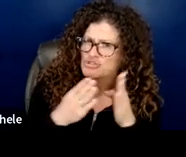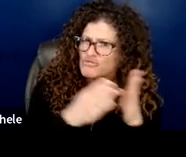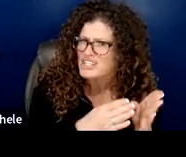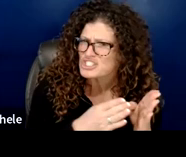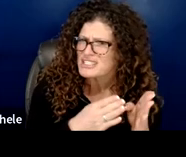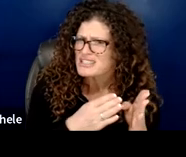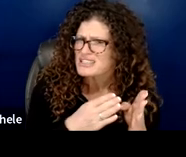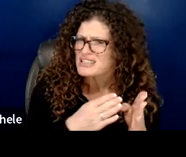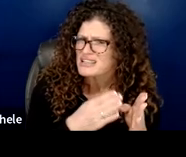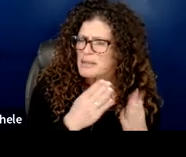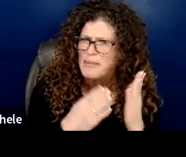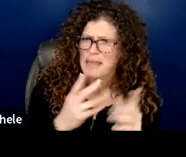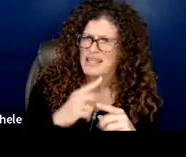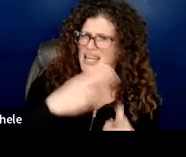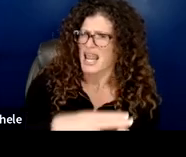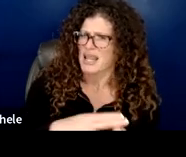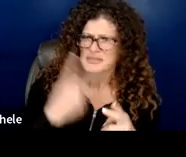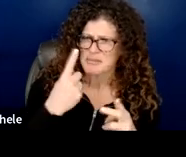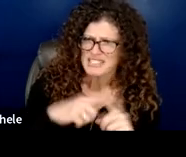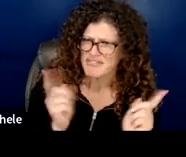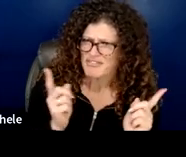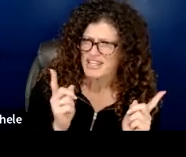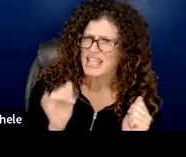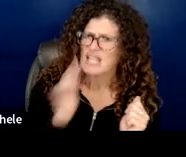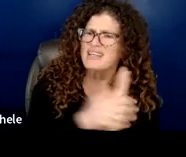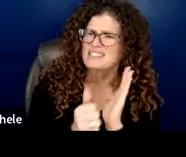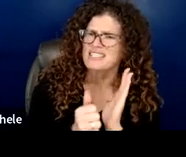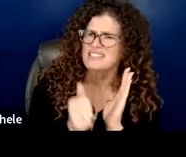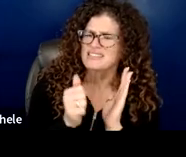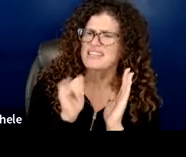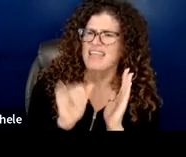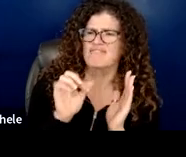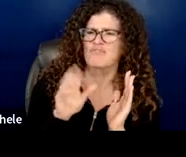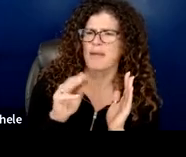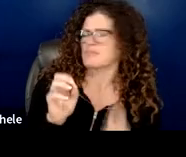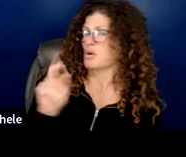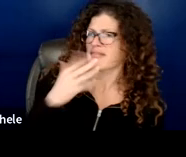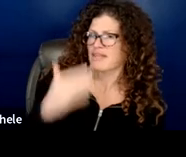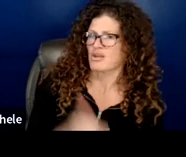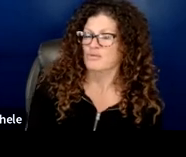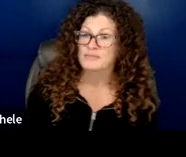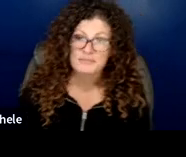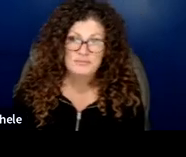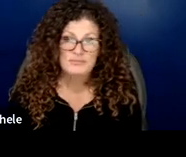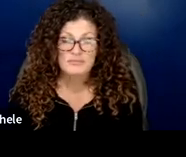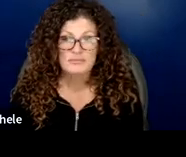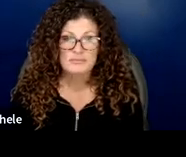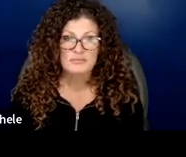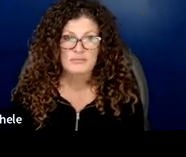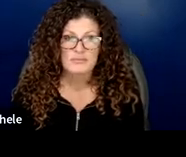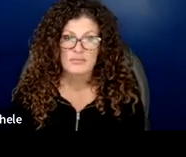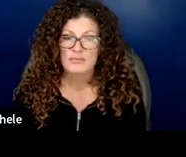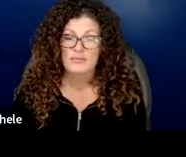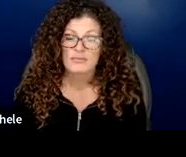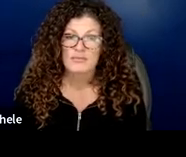be called it might be labeled differently so that's why under skills is framed in that format okay thank you okay all right all right so um